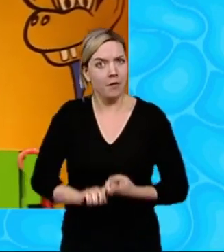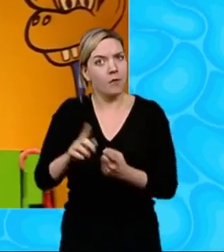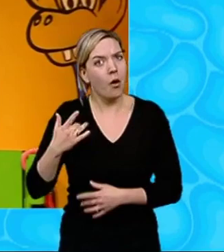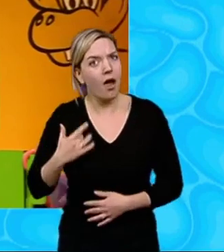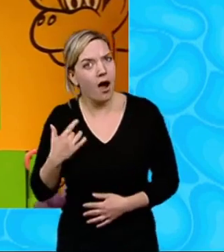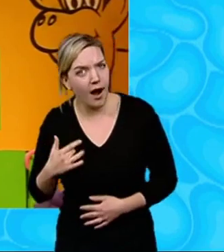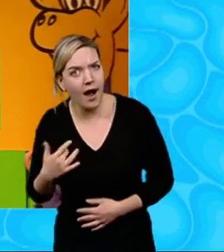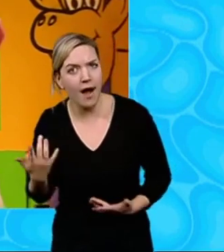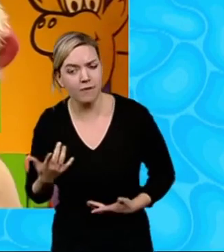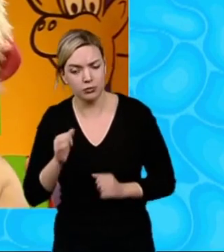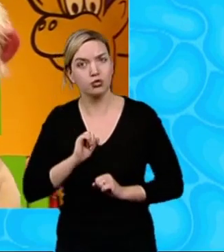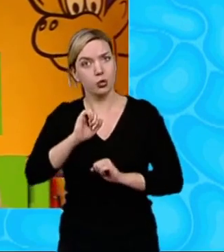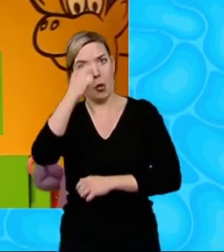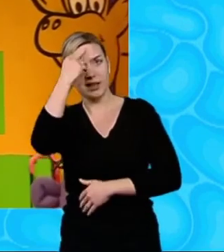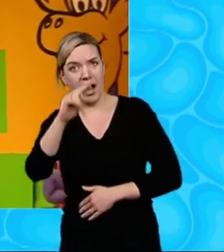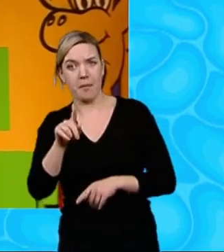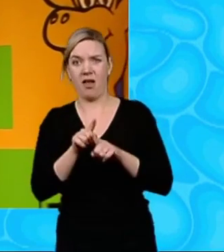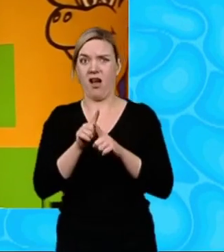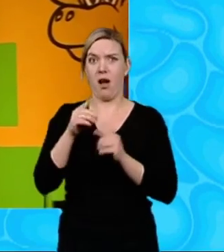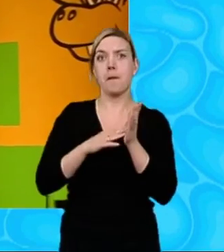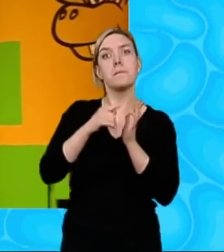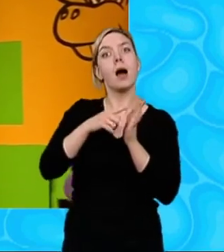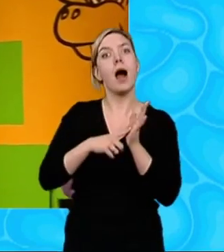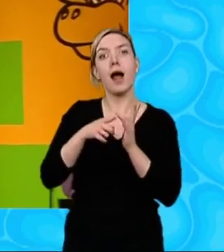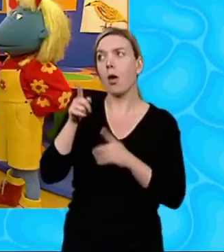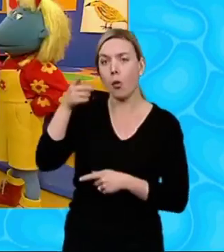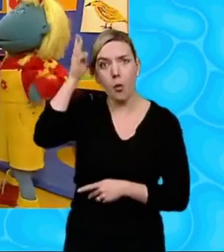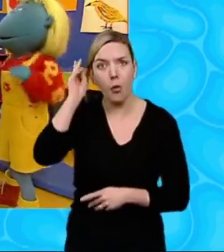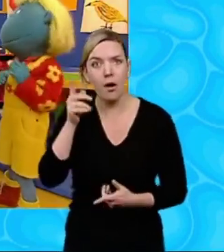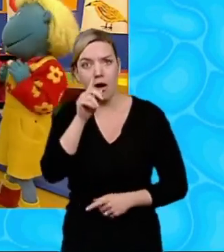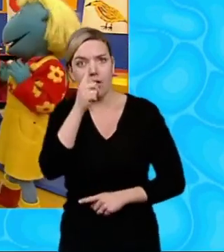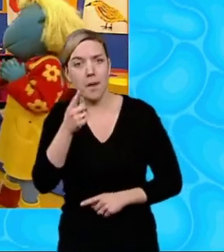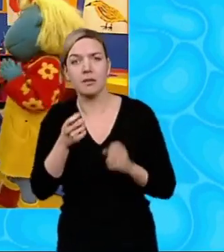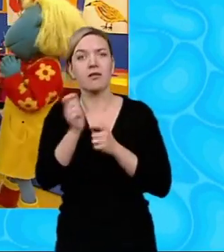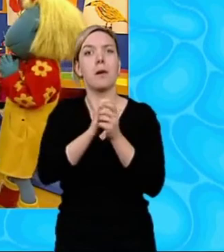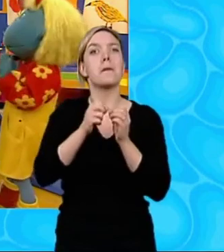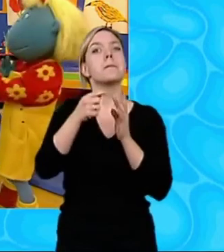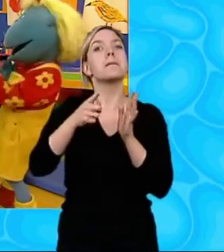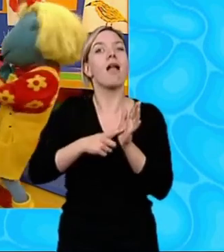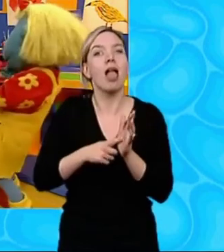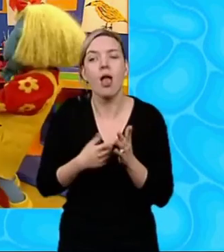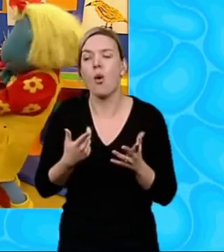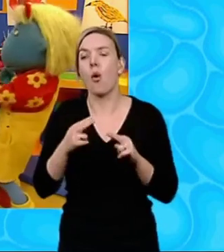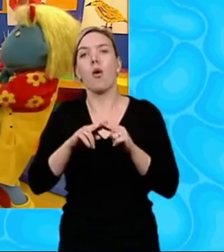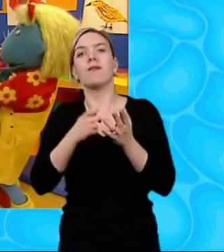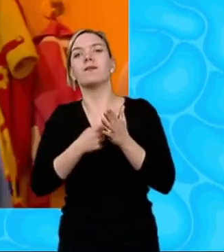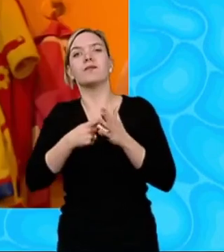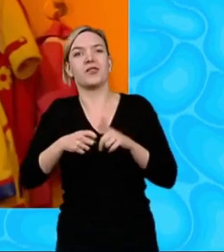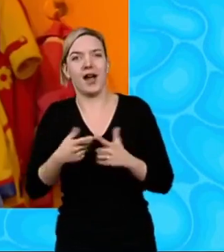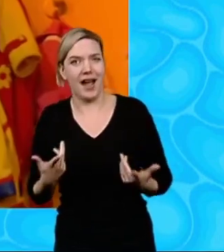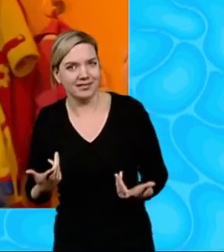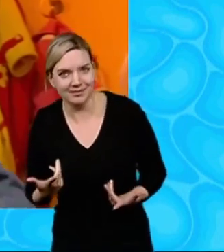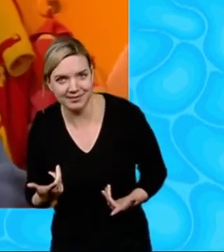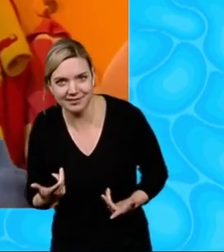And it's your name Like, like Milo couldn't be a Bill or a Fred, could he? Oh, yeah, hello, Fred No,